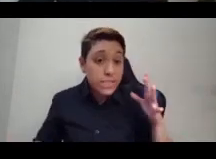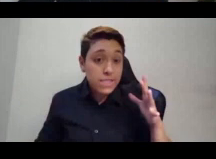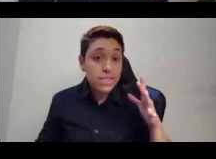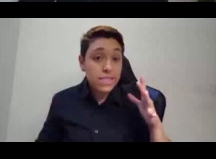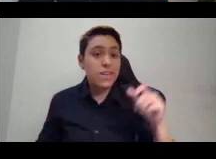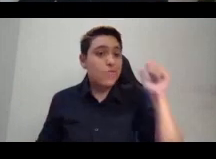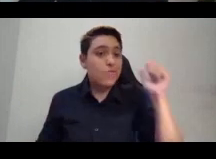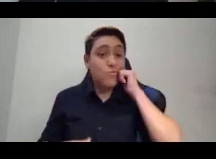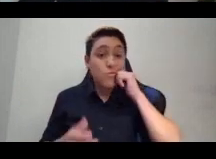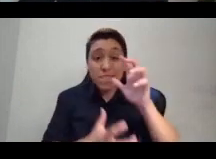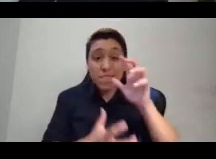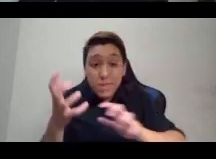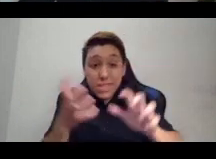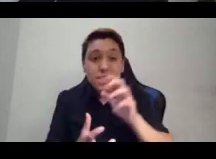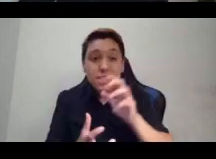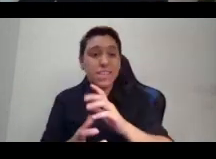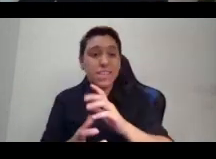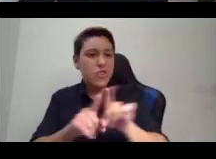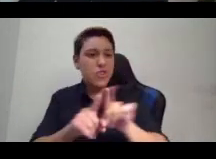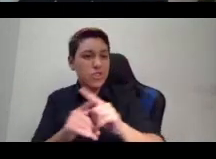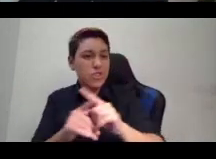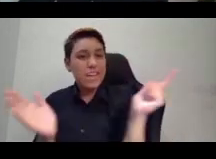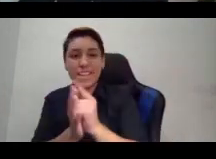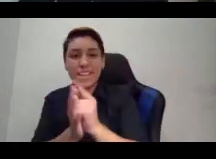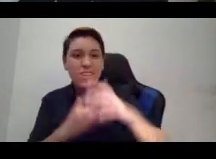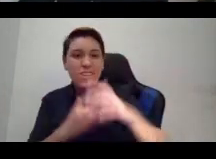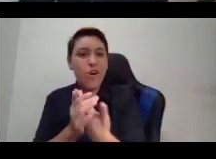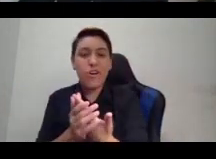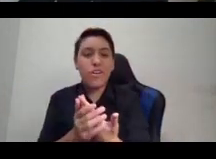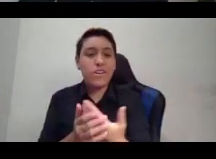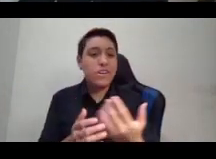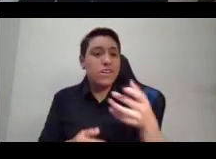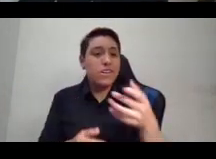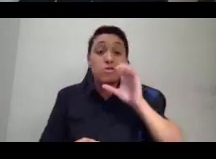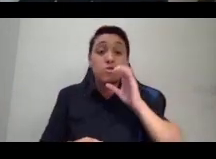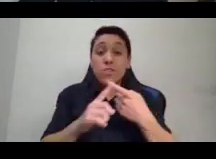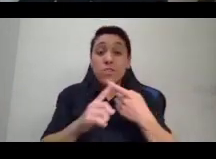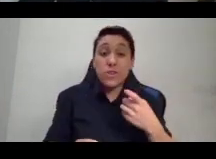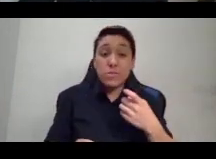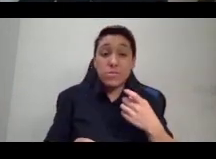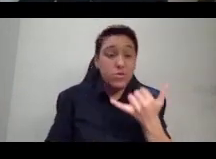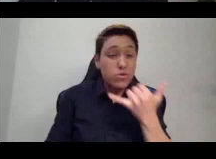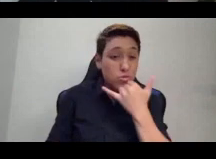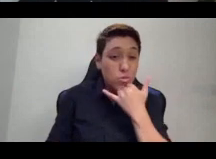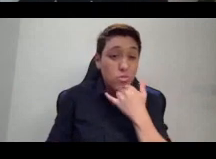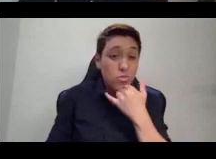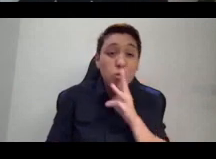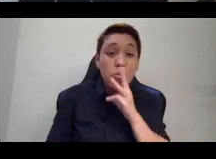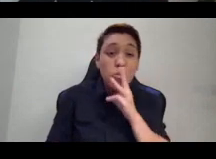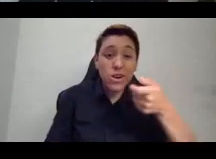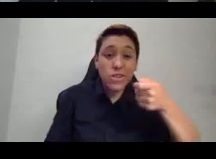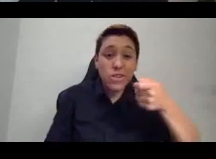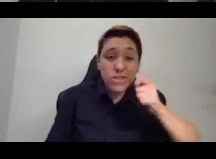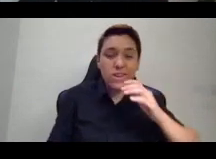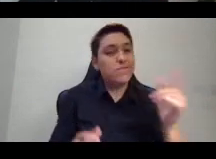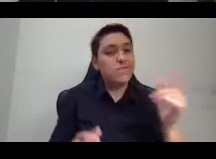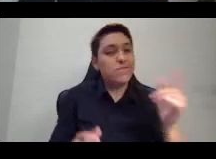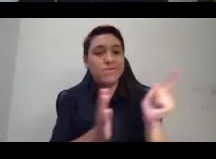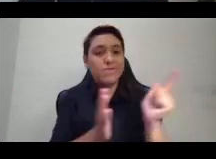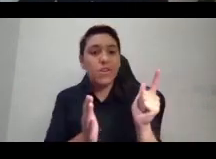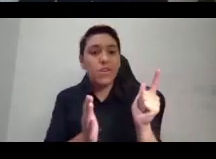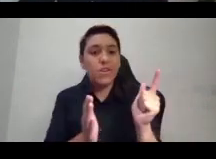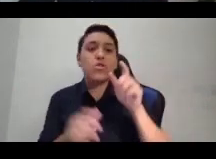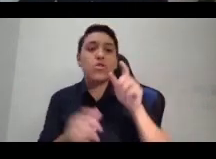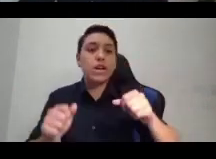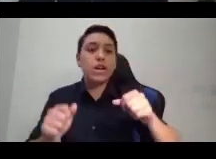mixing, drinking from the long water fountain, all of those things could help, you could lose your job, you could be harassed,